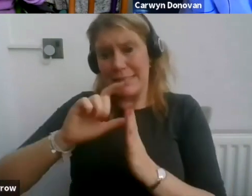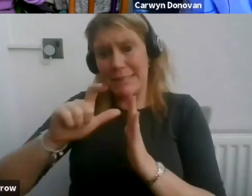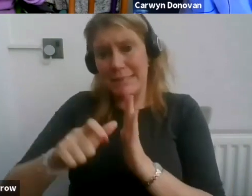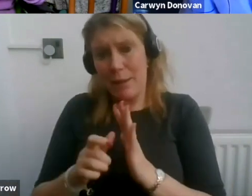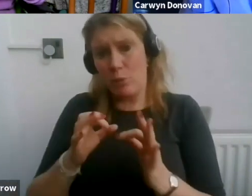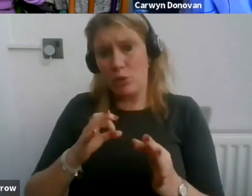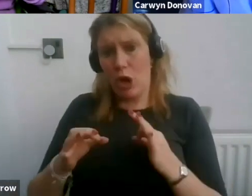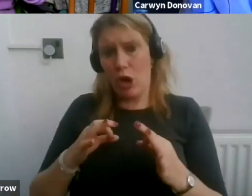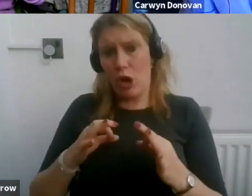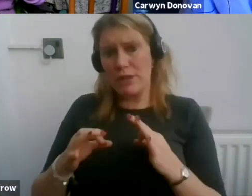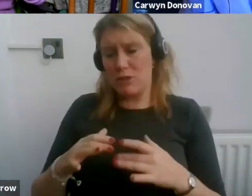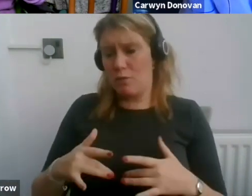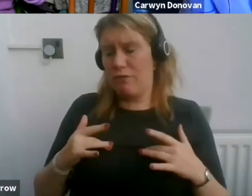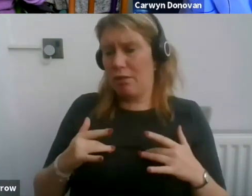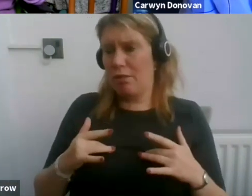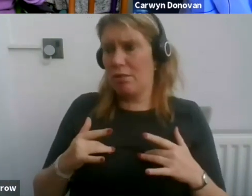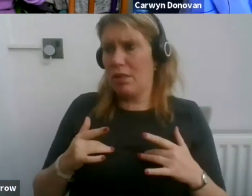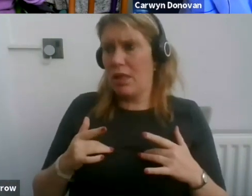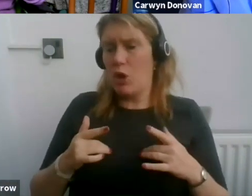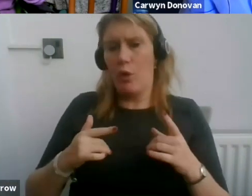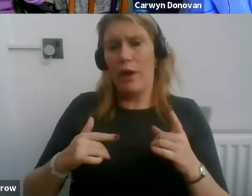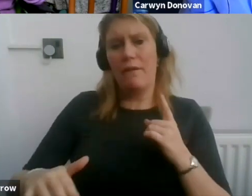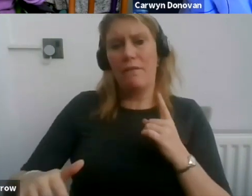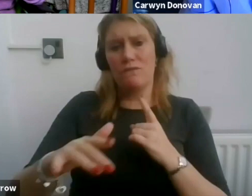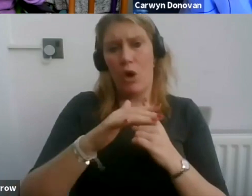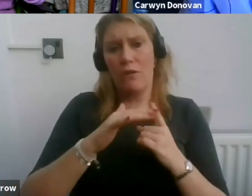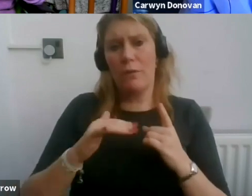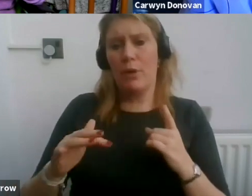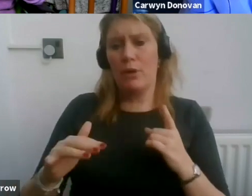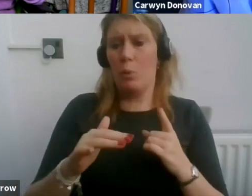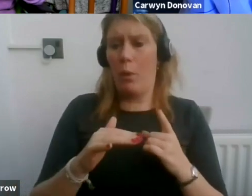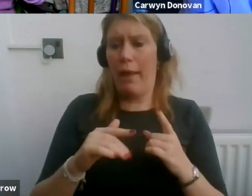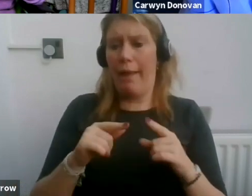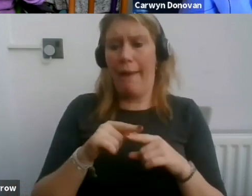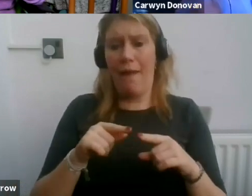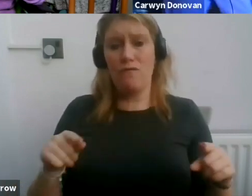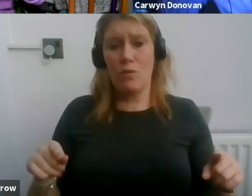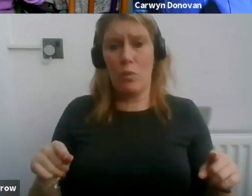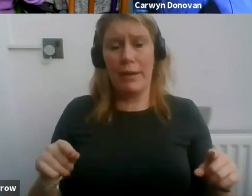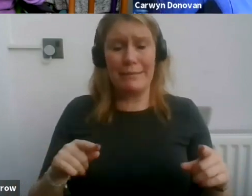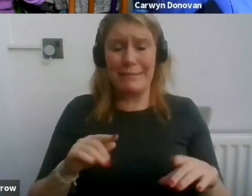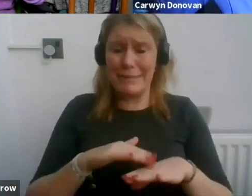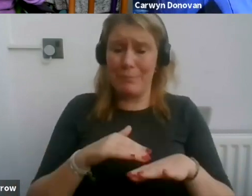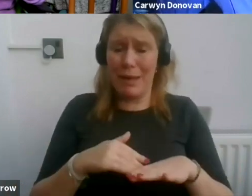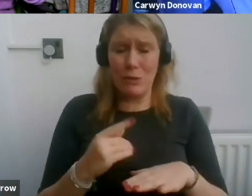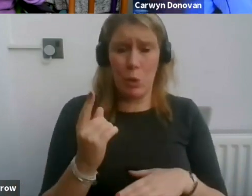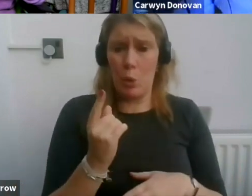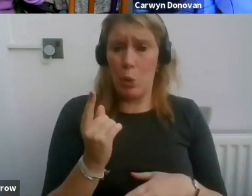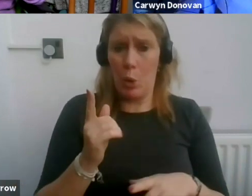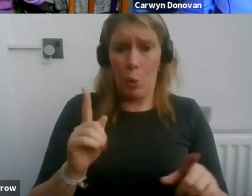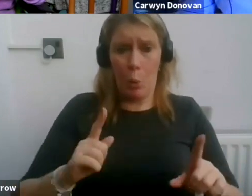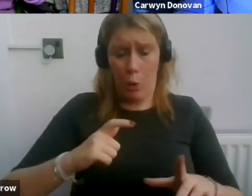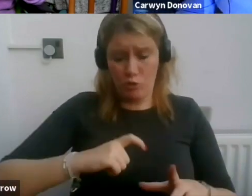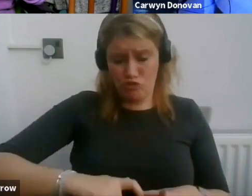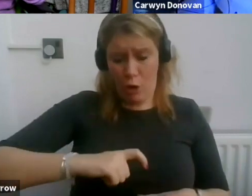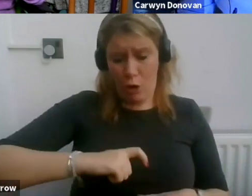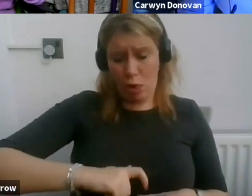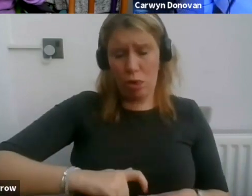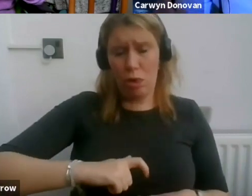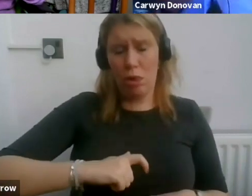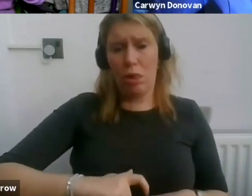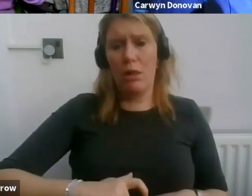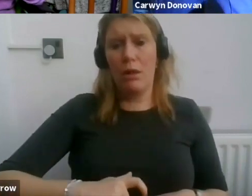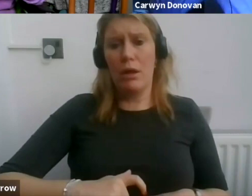environment where every single person surrounding you, whether it's the director, the producer, the technicians, the front of house